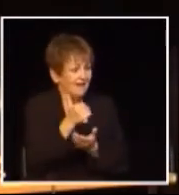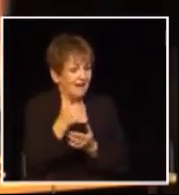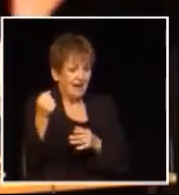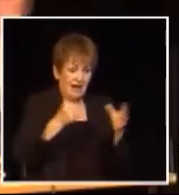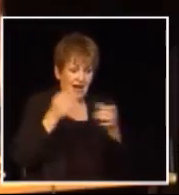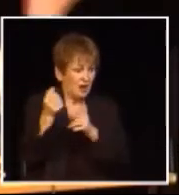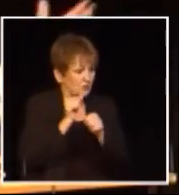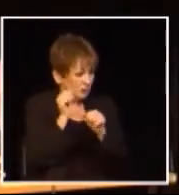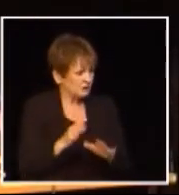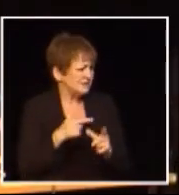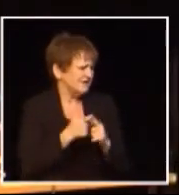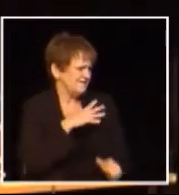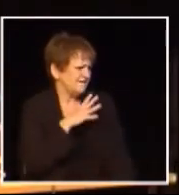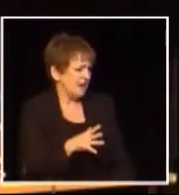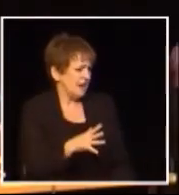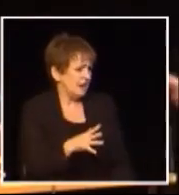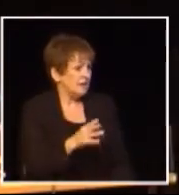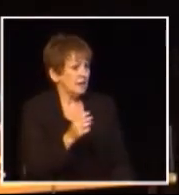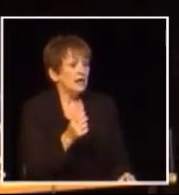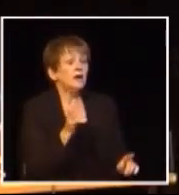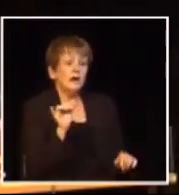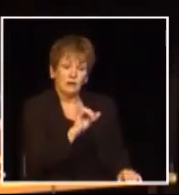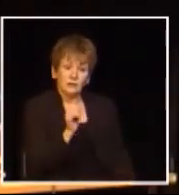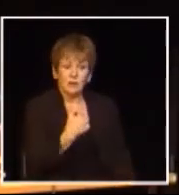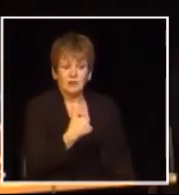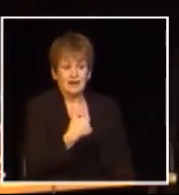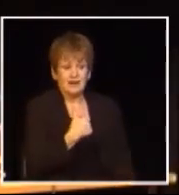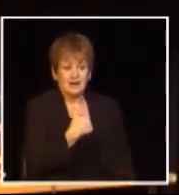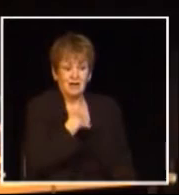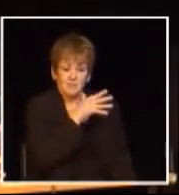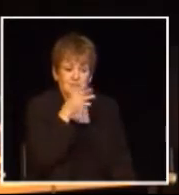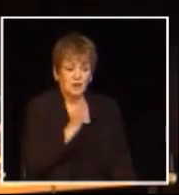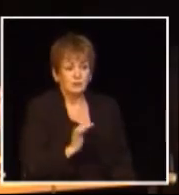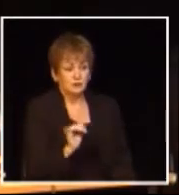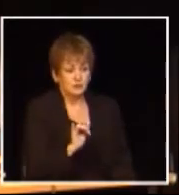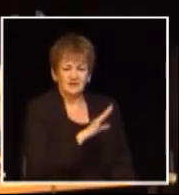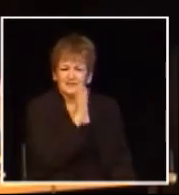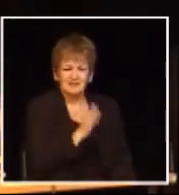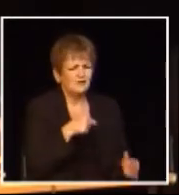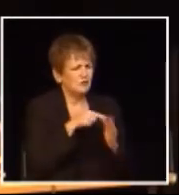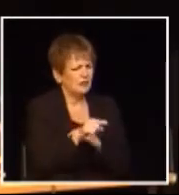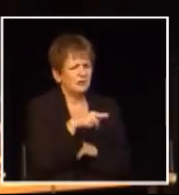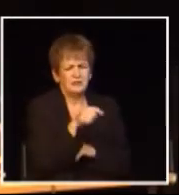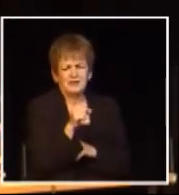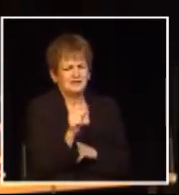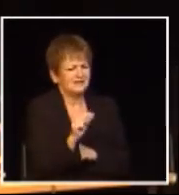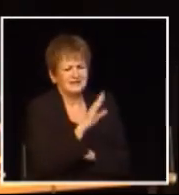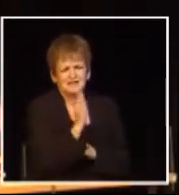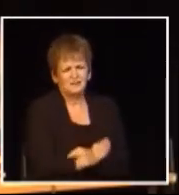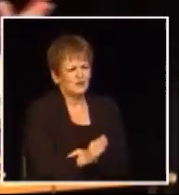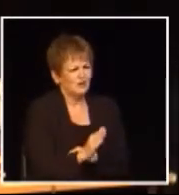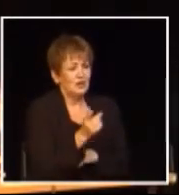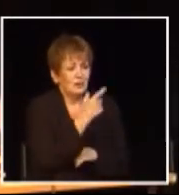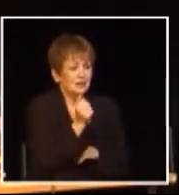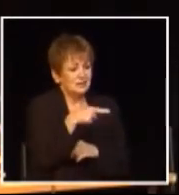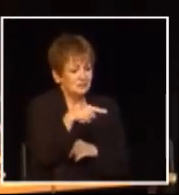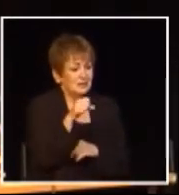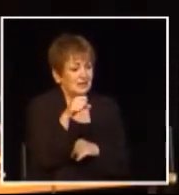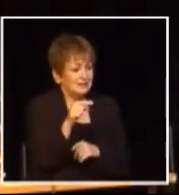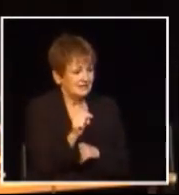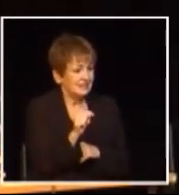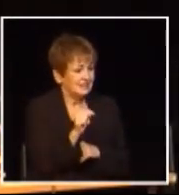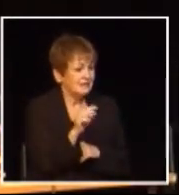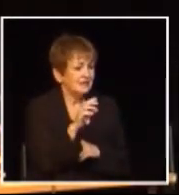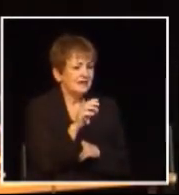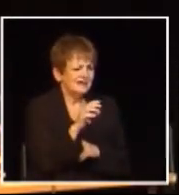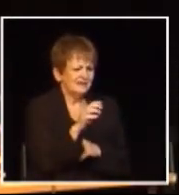don't give it to everybody and their dog and by the way I'm a farmer too and I've never paid PST because all farmers and manufacturers in